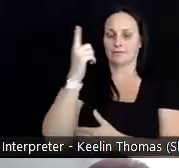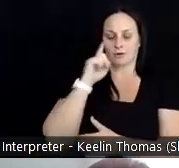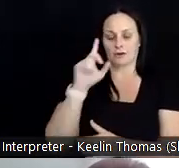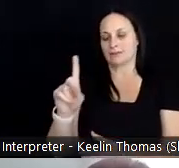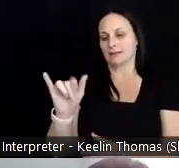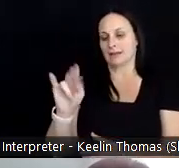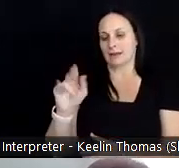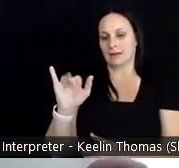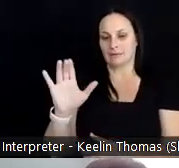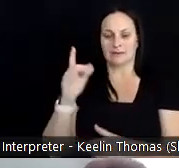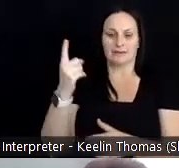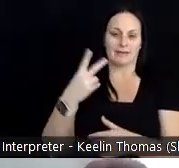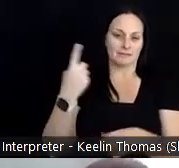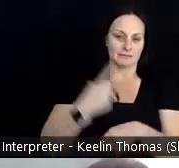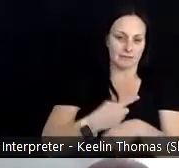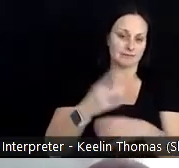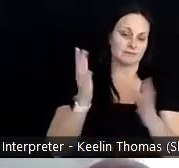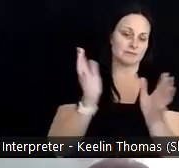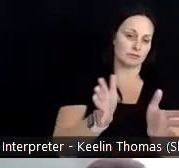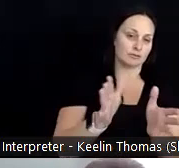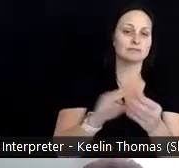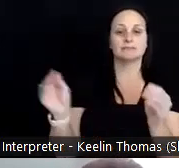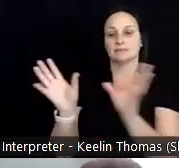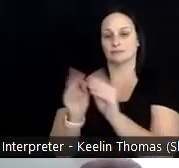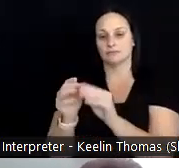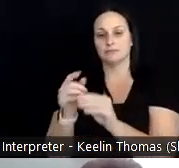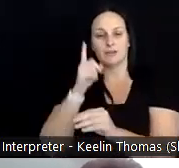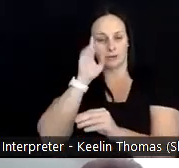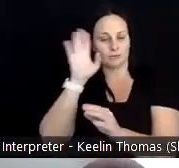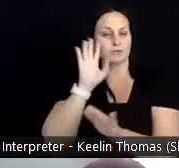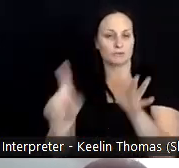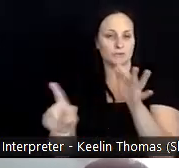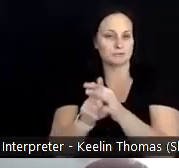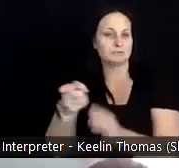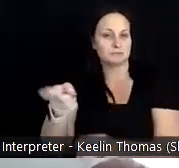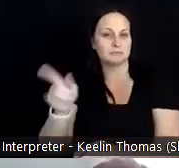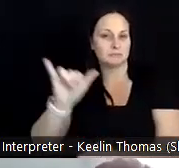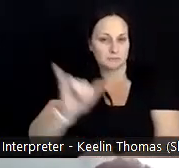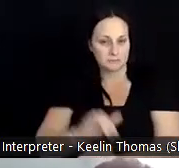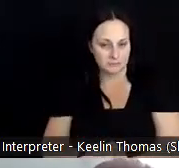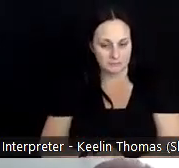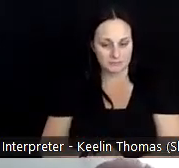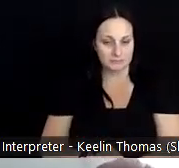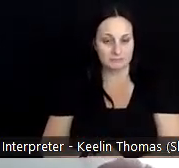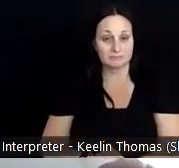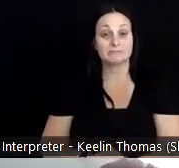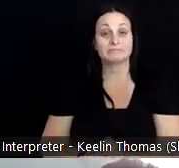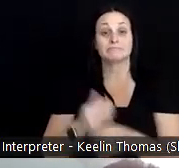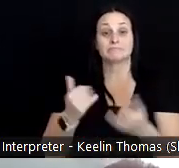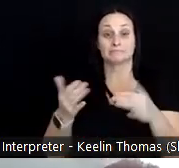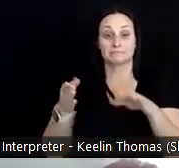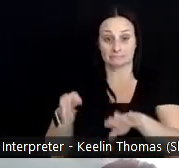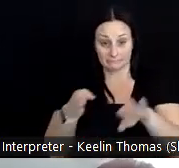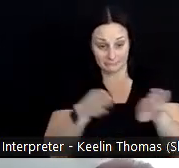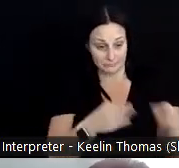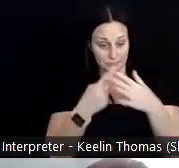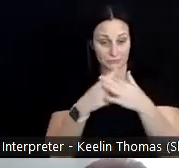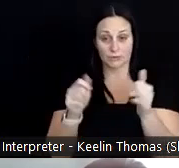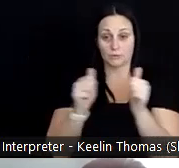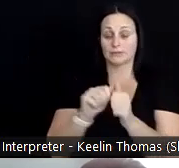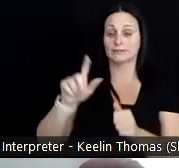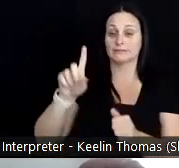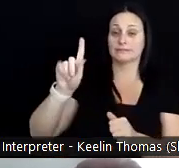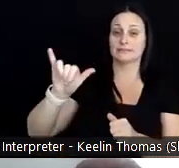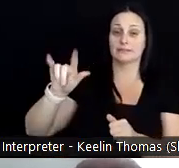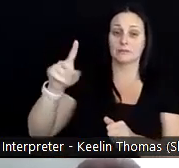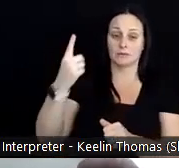half day of talks and sessions. I hope you will also join us there. With that, let's get started with day one